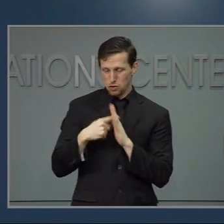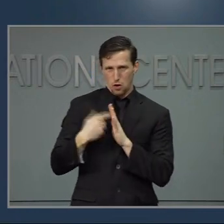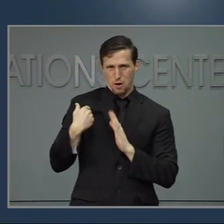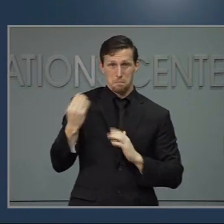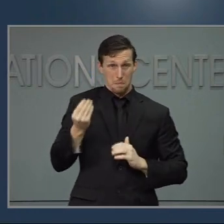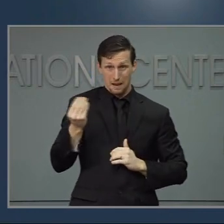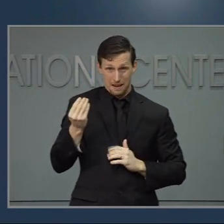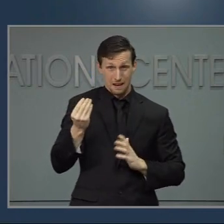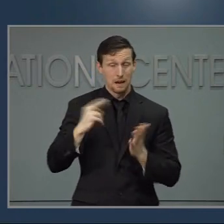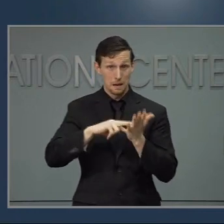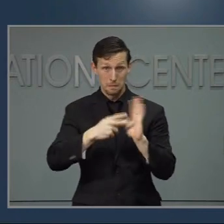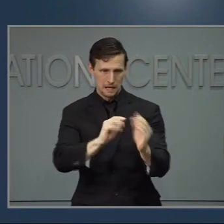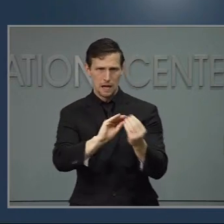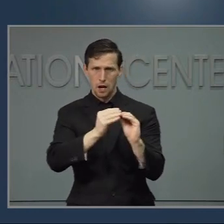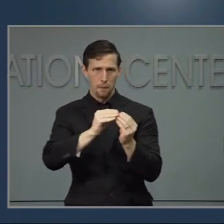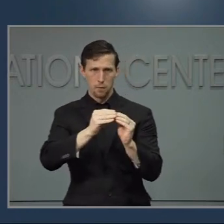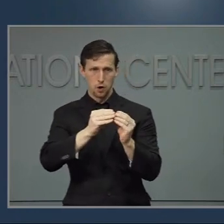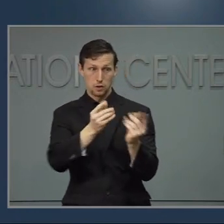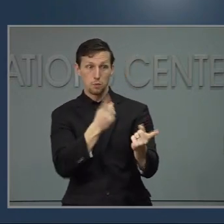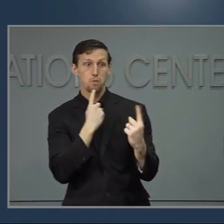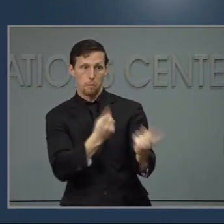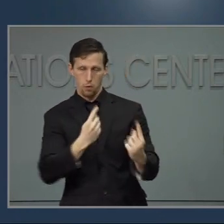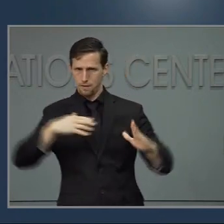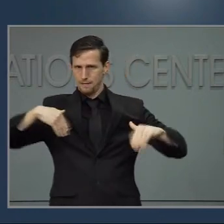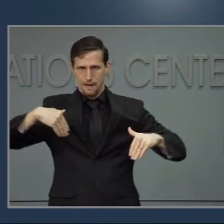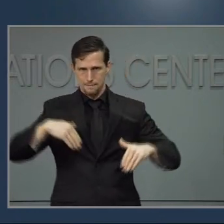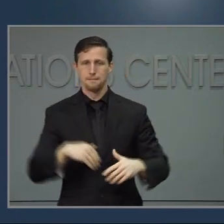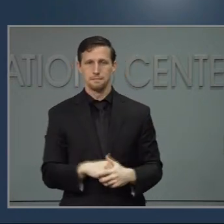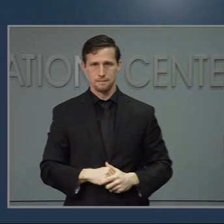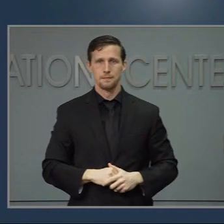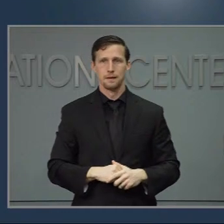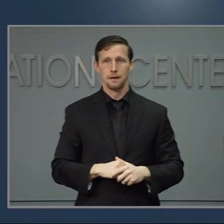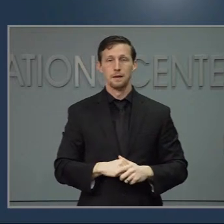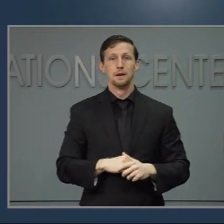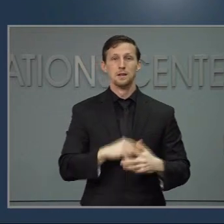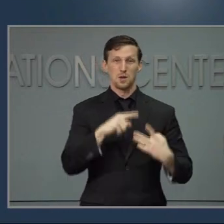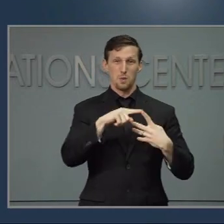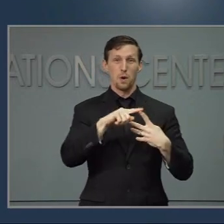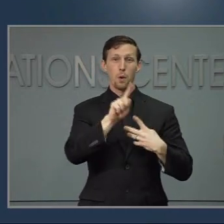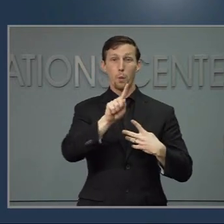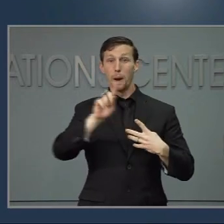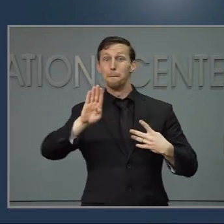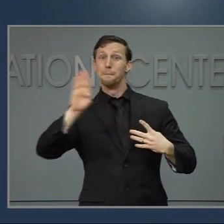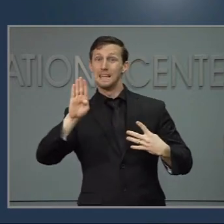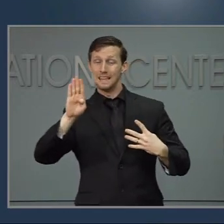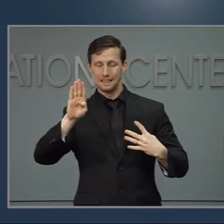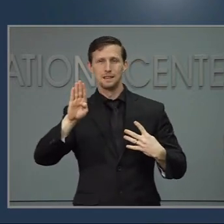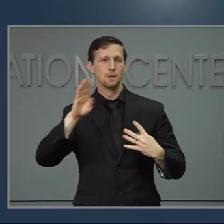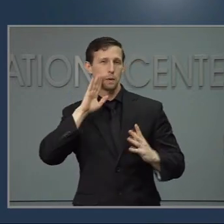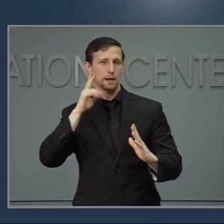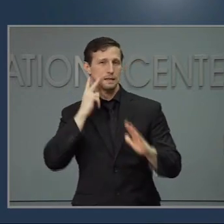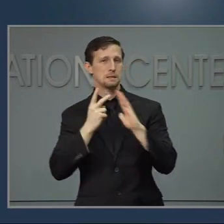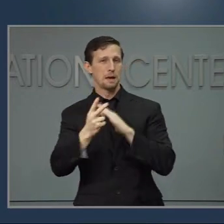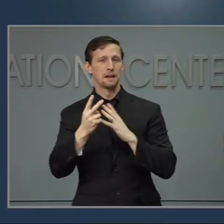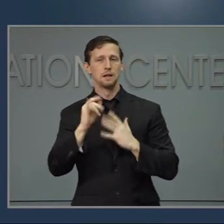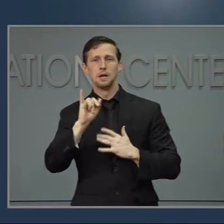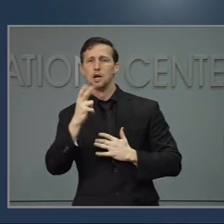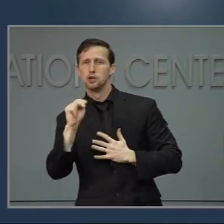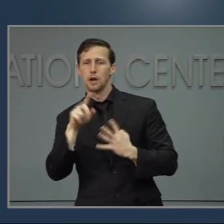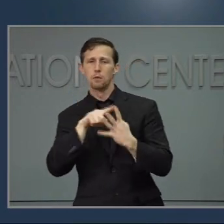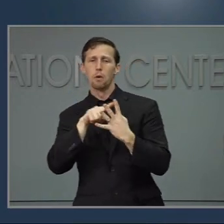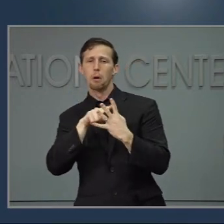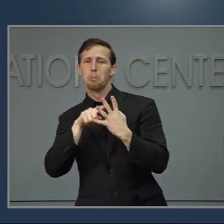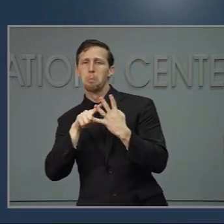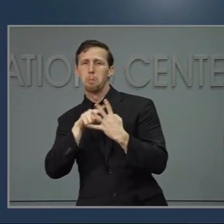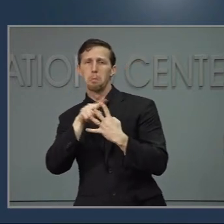moving to the next phase, Phase 1B in early January. Currently, there is not enough vaccine